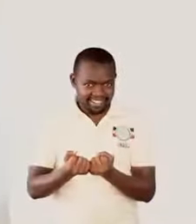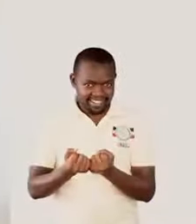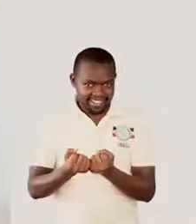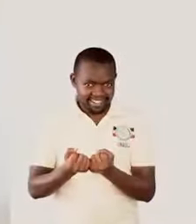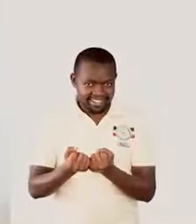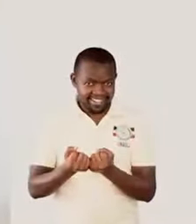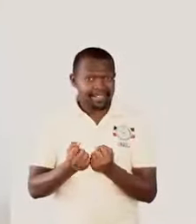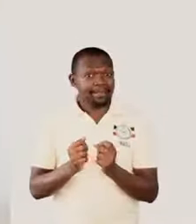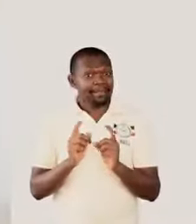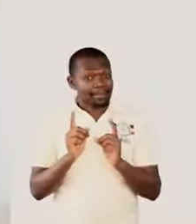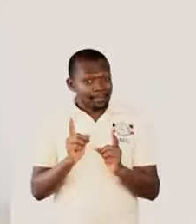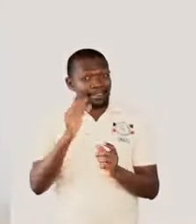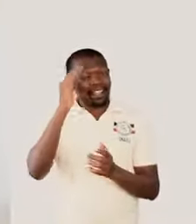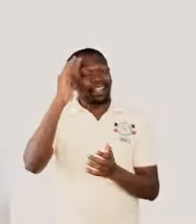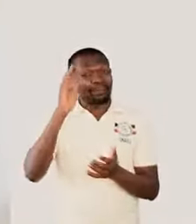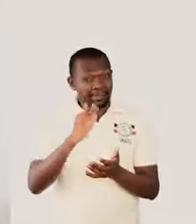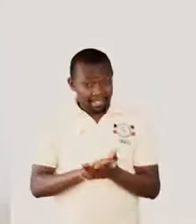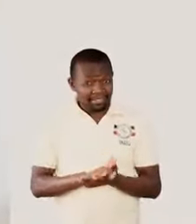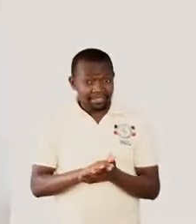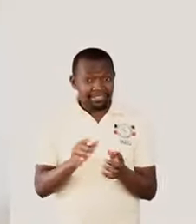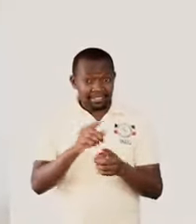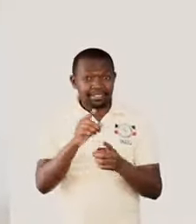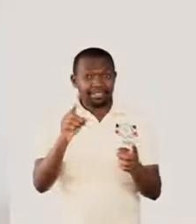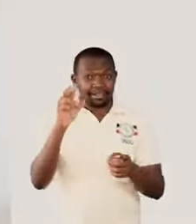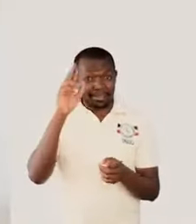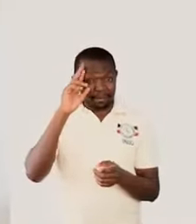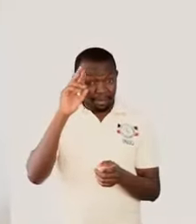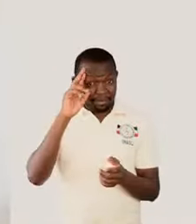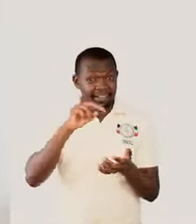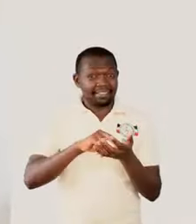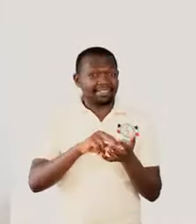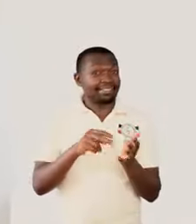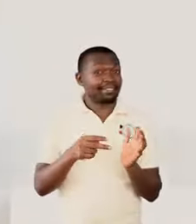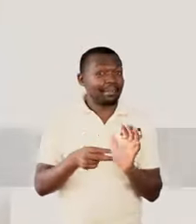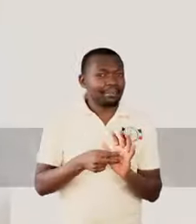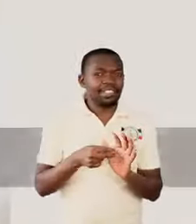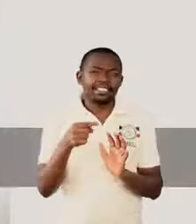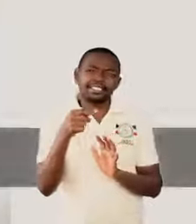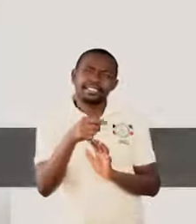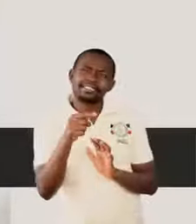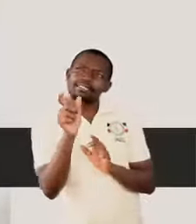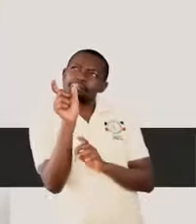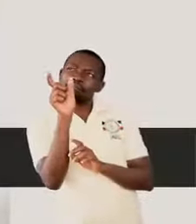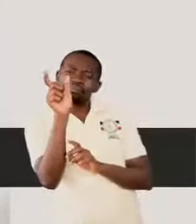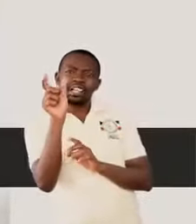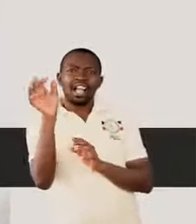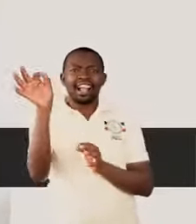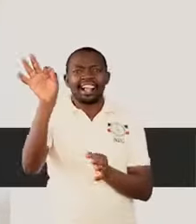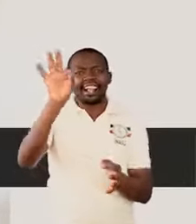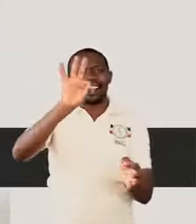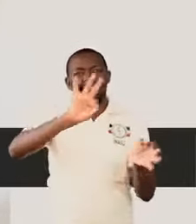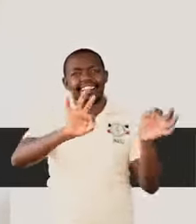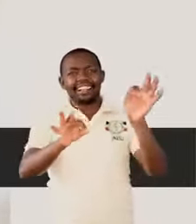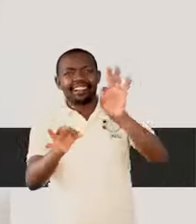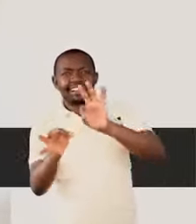I believe you remember the meaning of chemistry. What is chemistry?